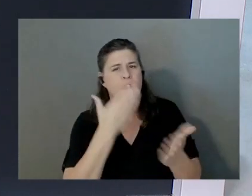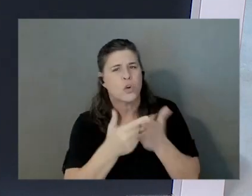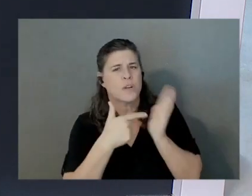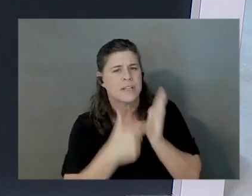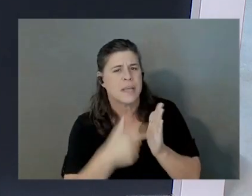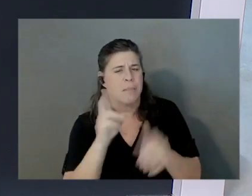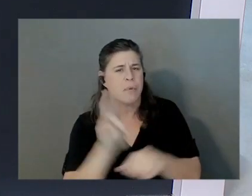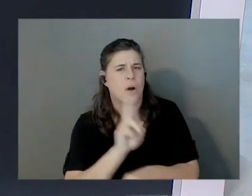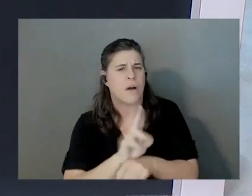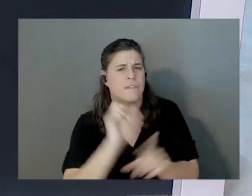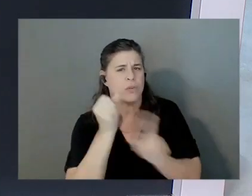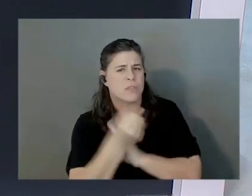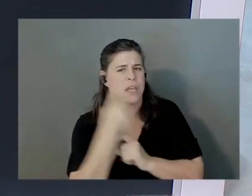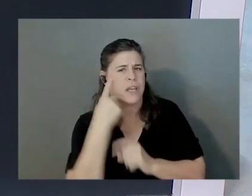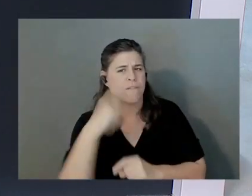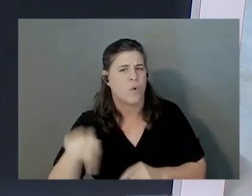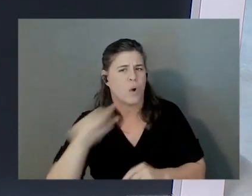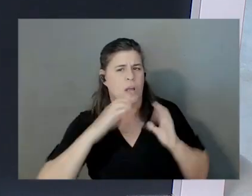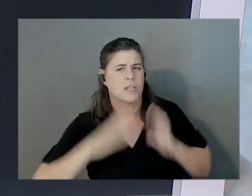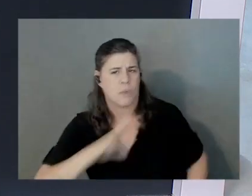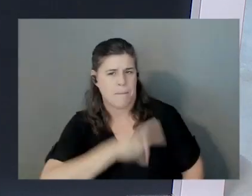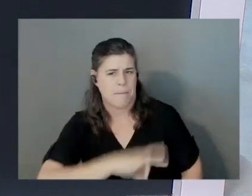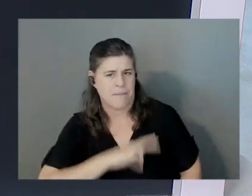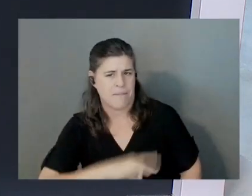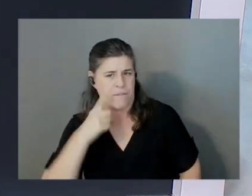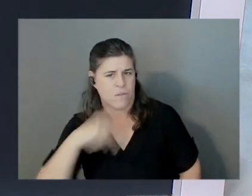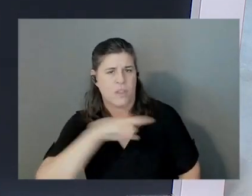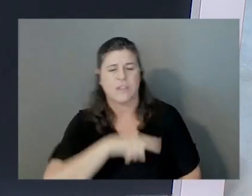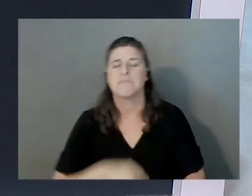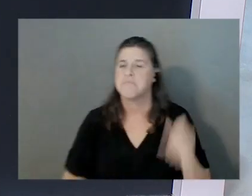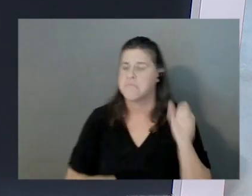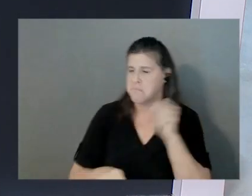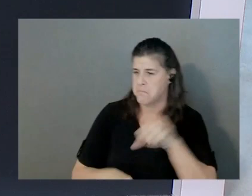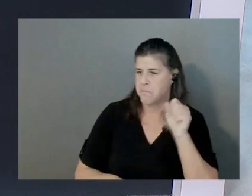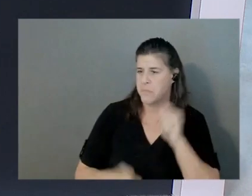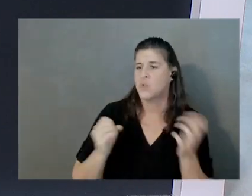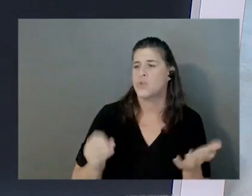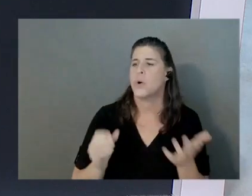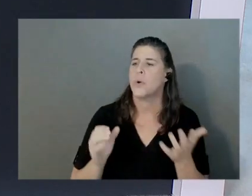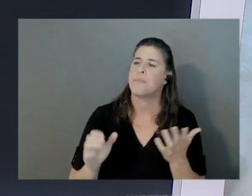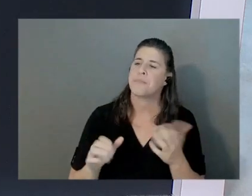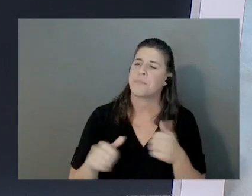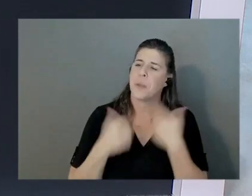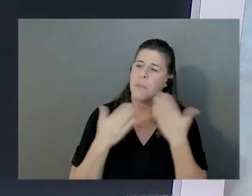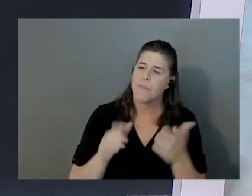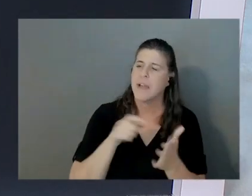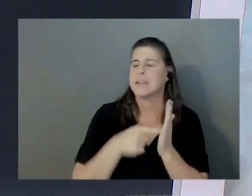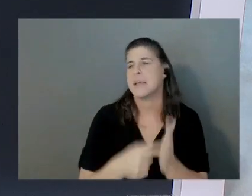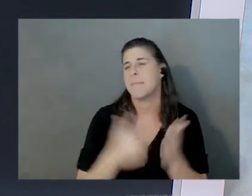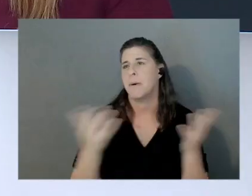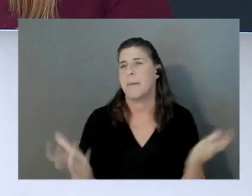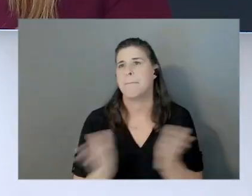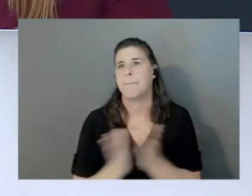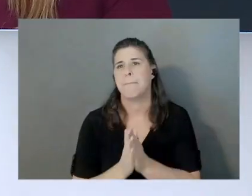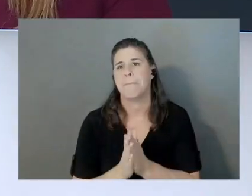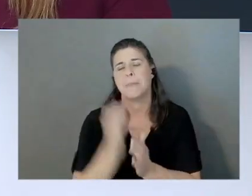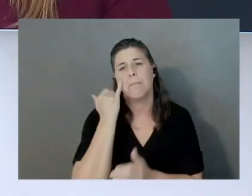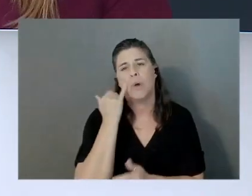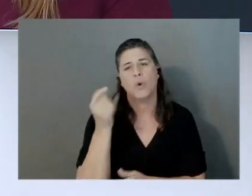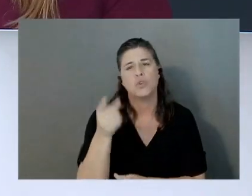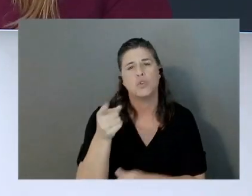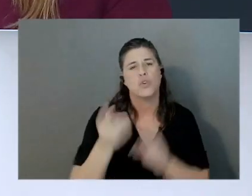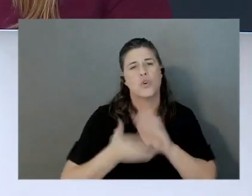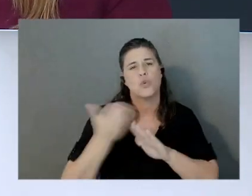customer will benefit? Exactly. So let me give you an example. For example, let's say if you run a chatbot